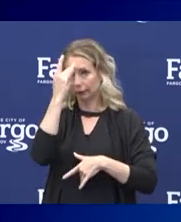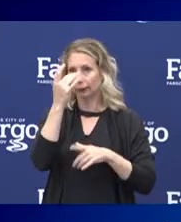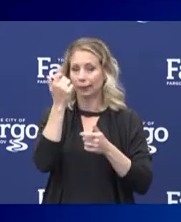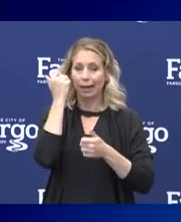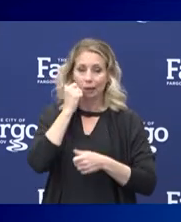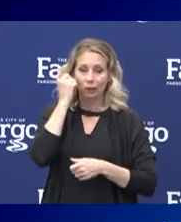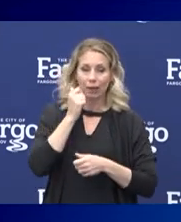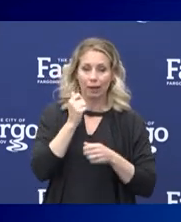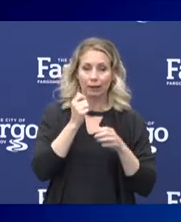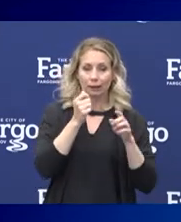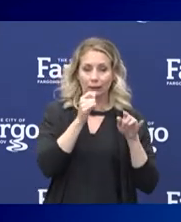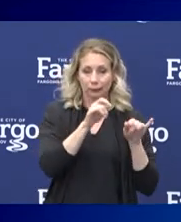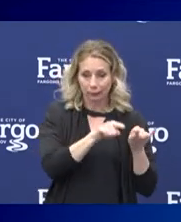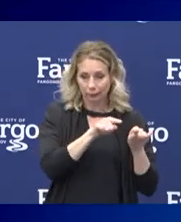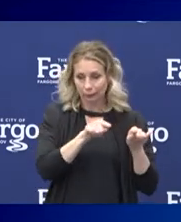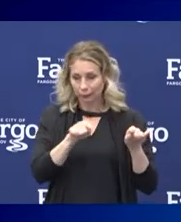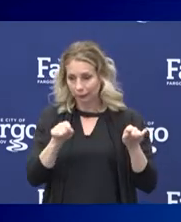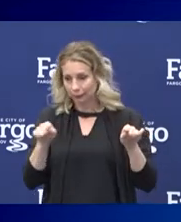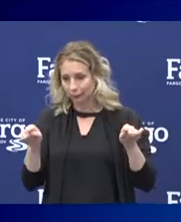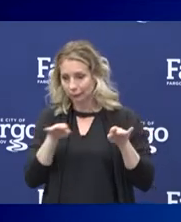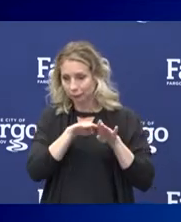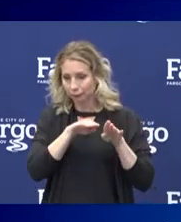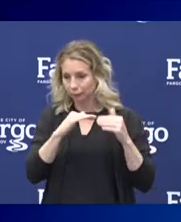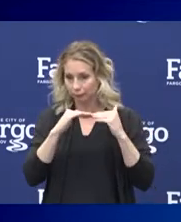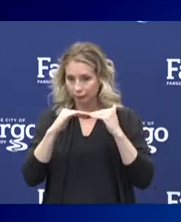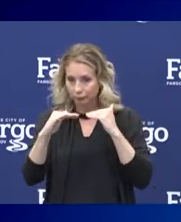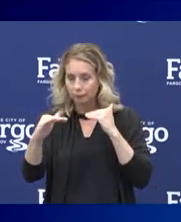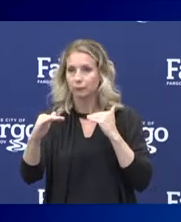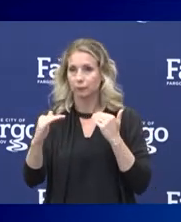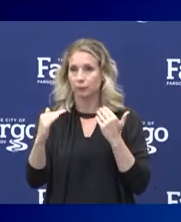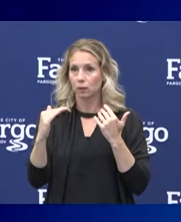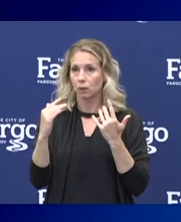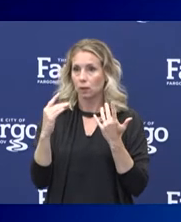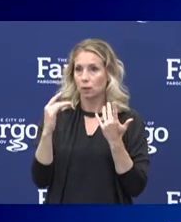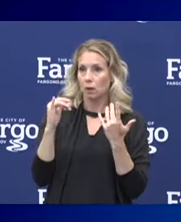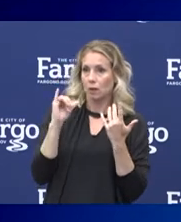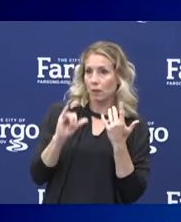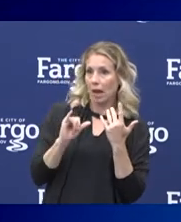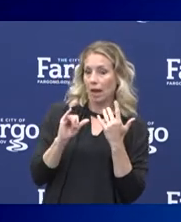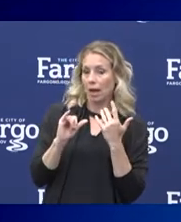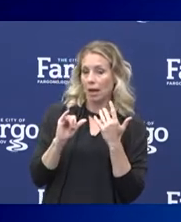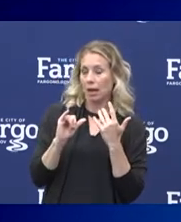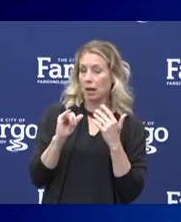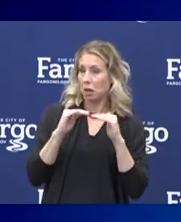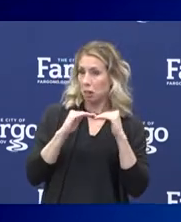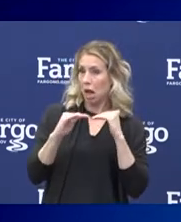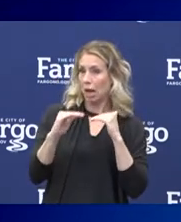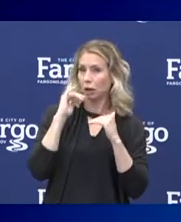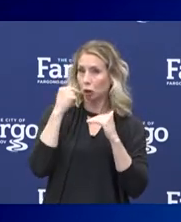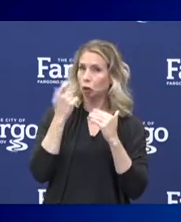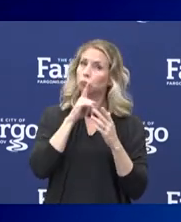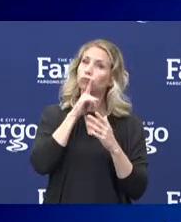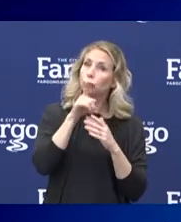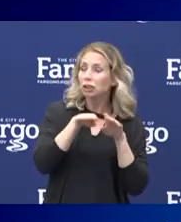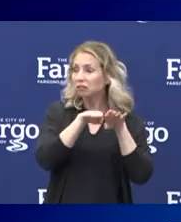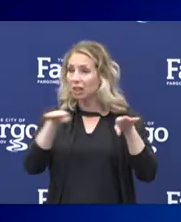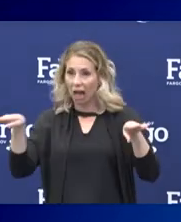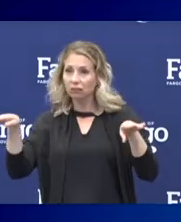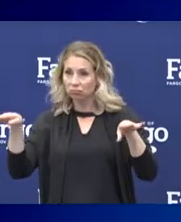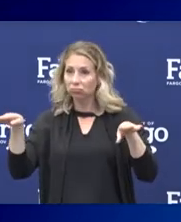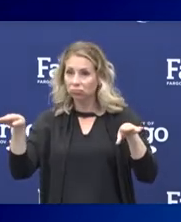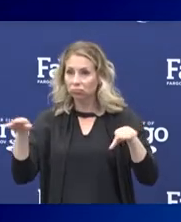actively out there looking and testing and trying to find these, you'll see that that line actually looks relatively flat. We have